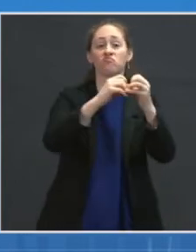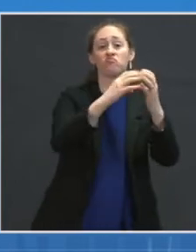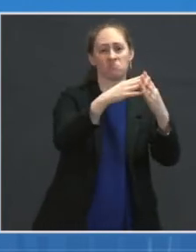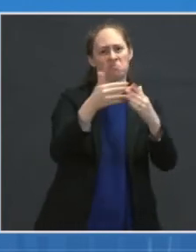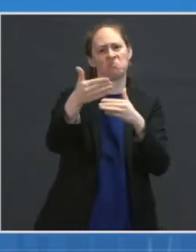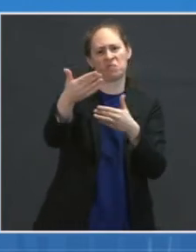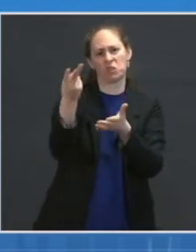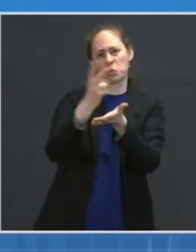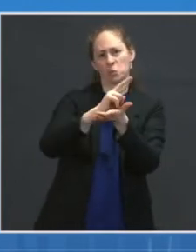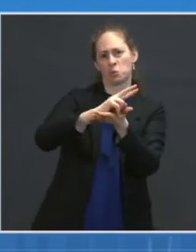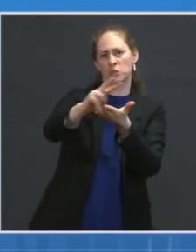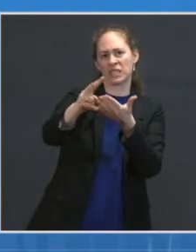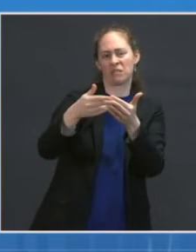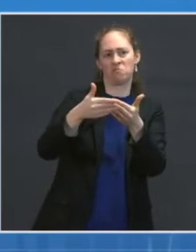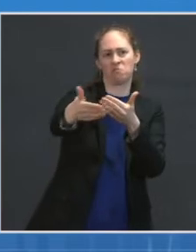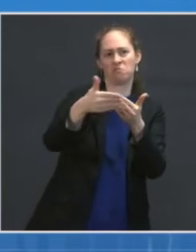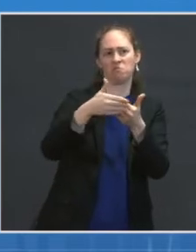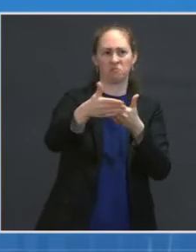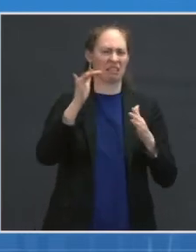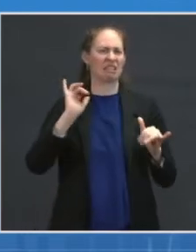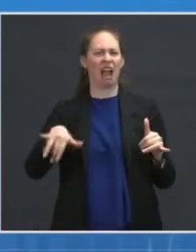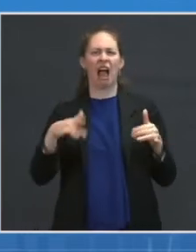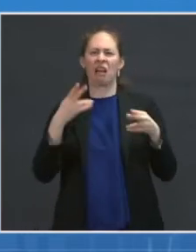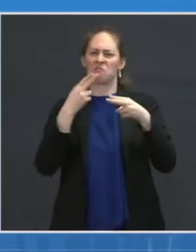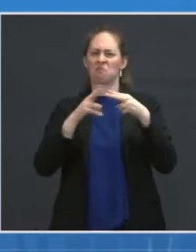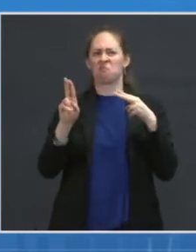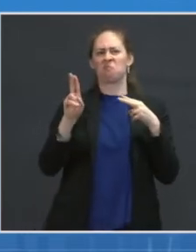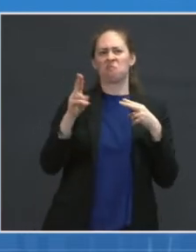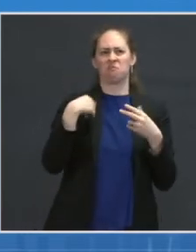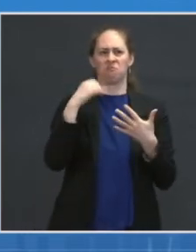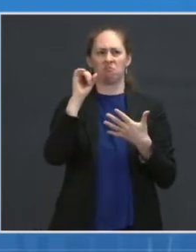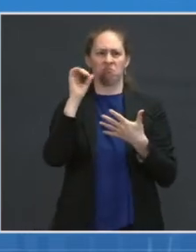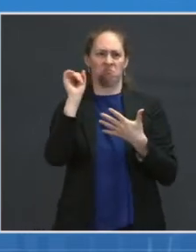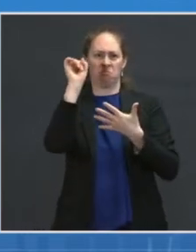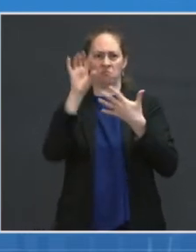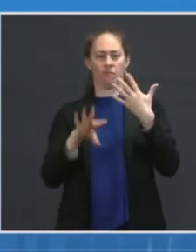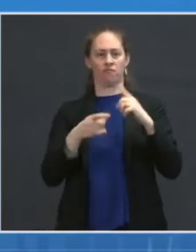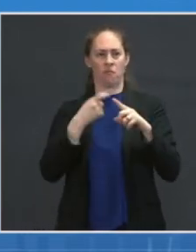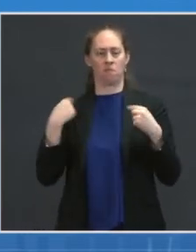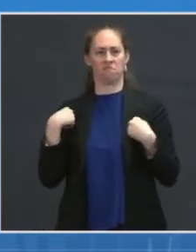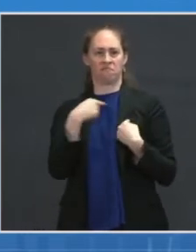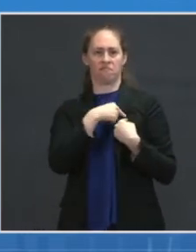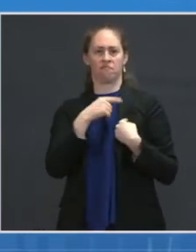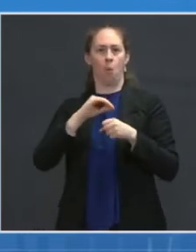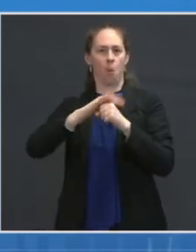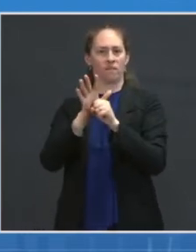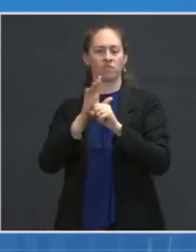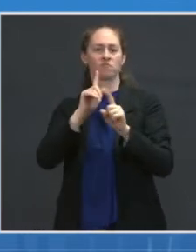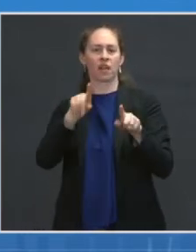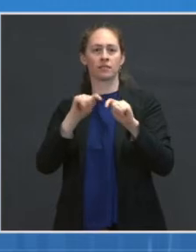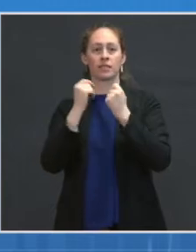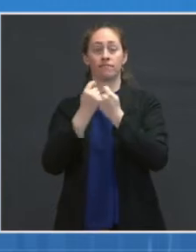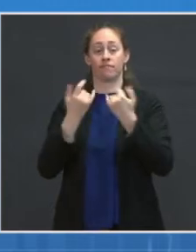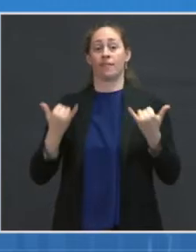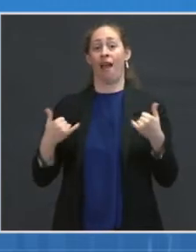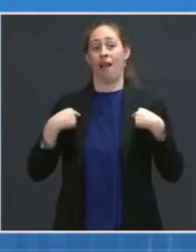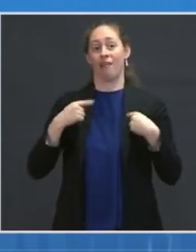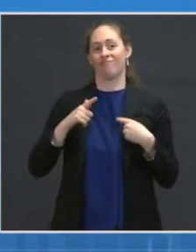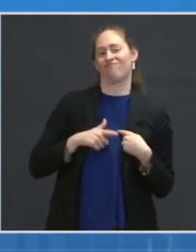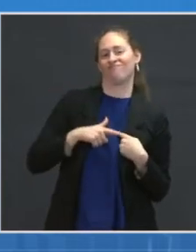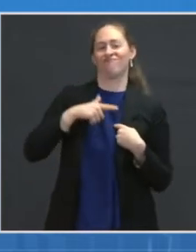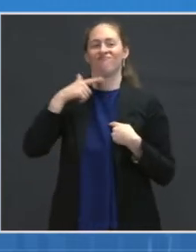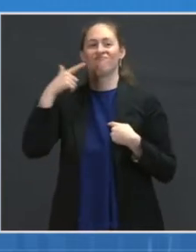So that's a brief status from the White House COVID response team. Here, we'll have more announcements to come next week.